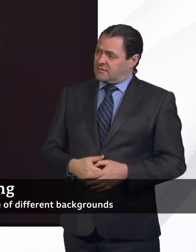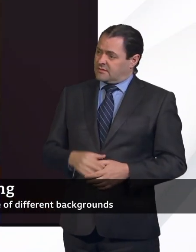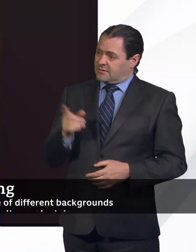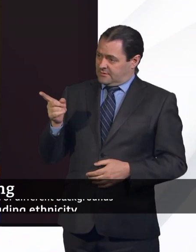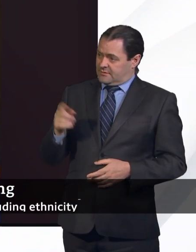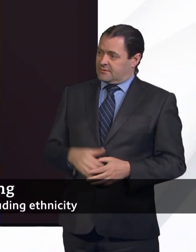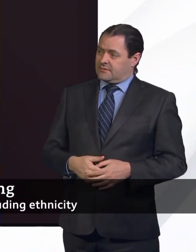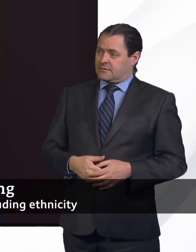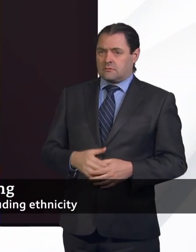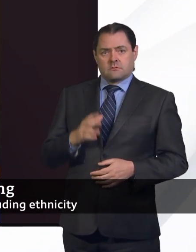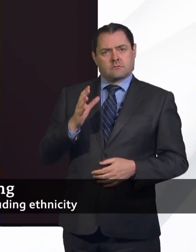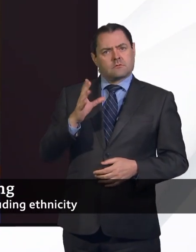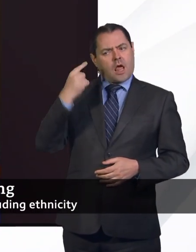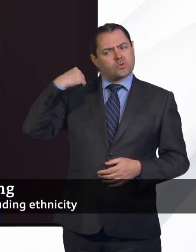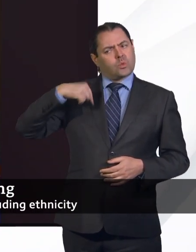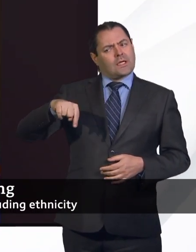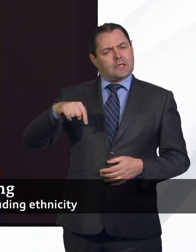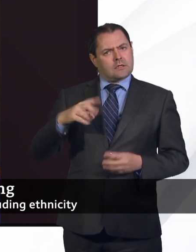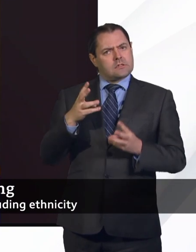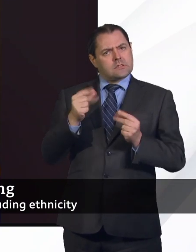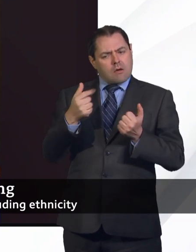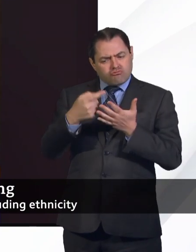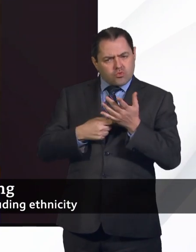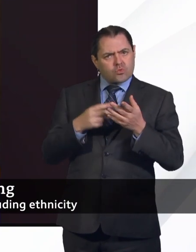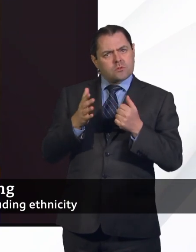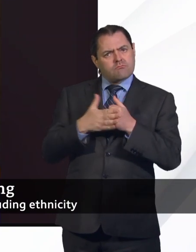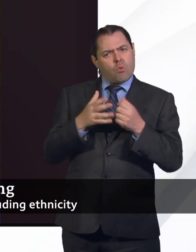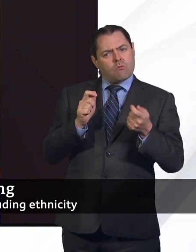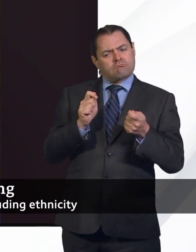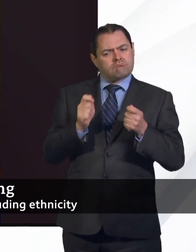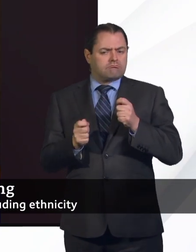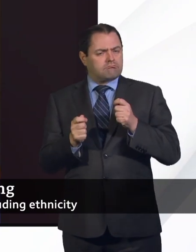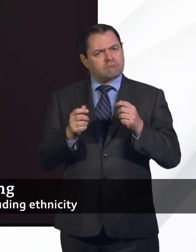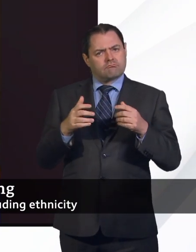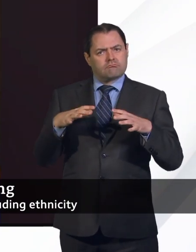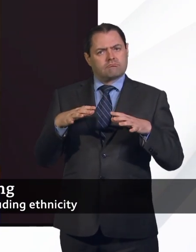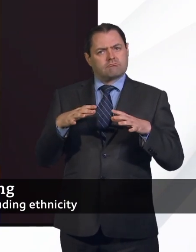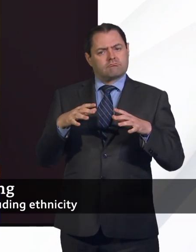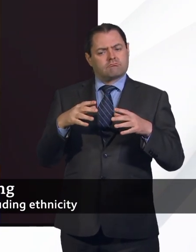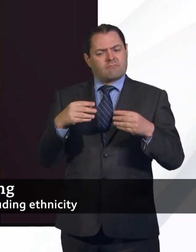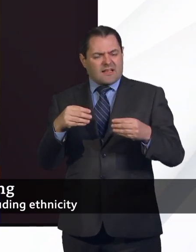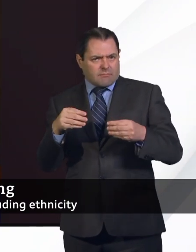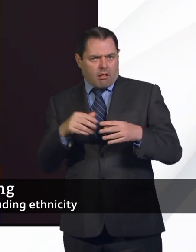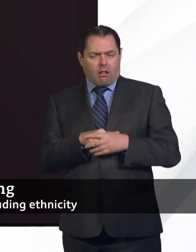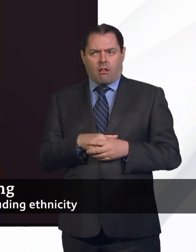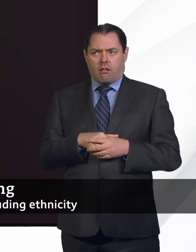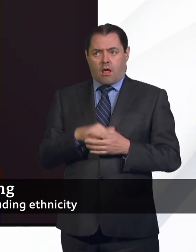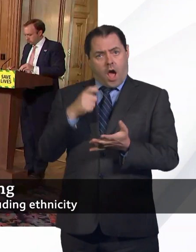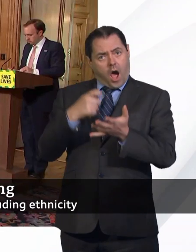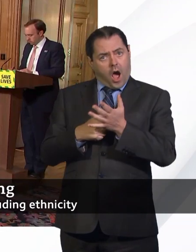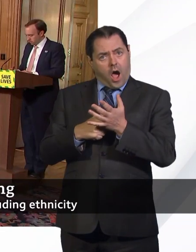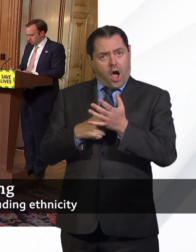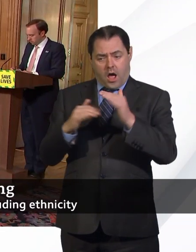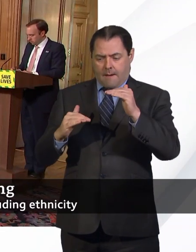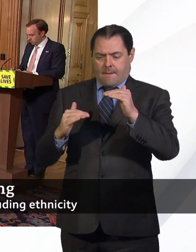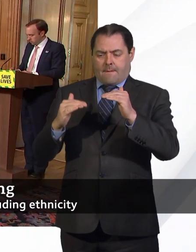Over the last week, a number of measures have been relaxed. If the eye rate now begins to increase because of this, how will you